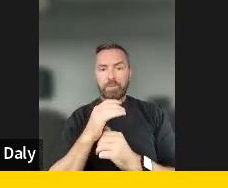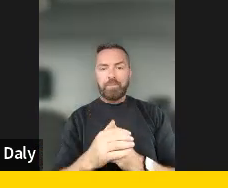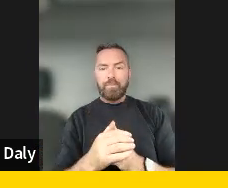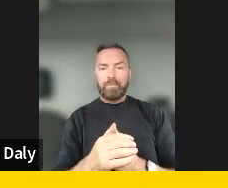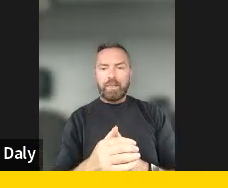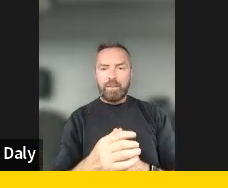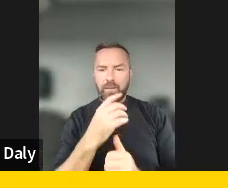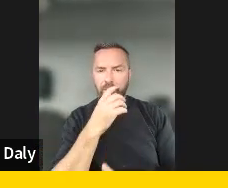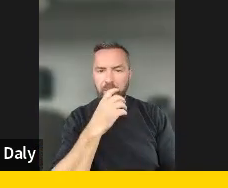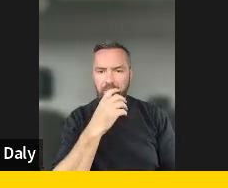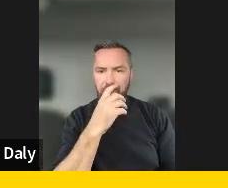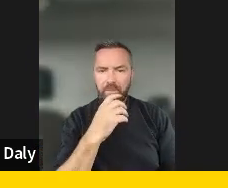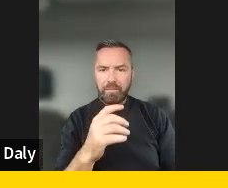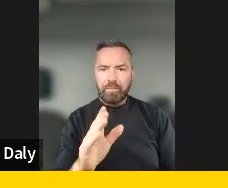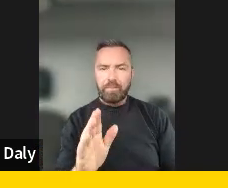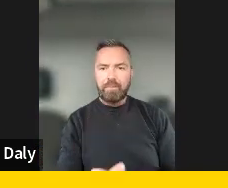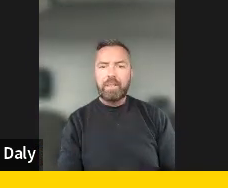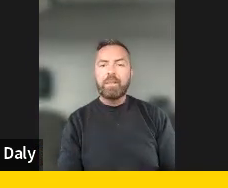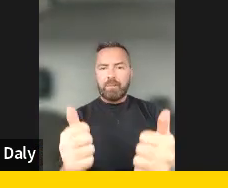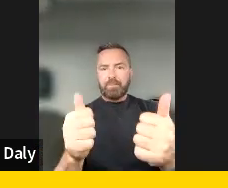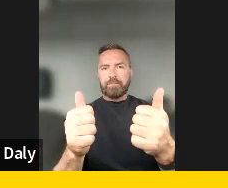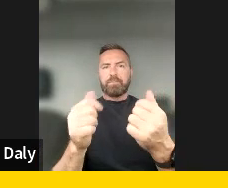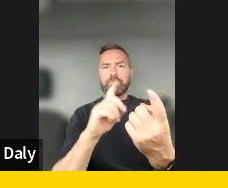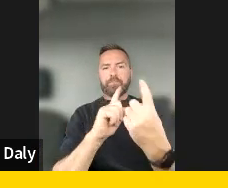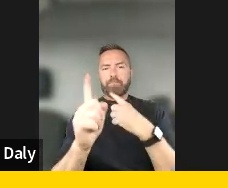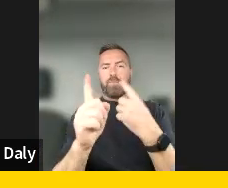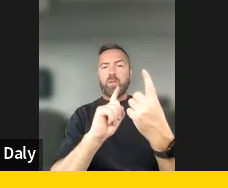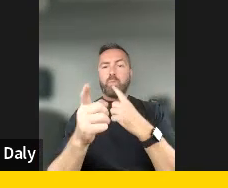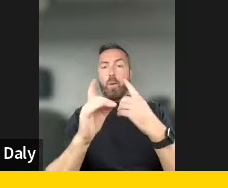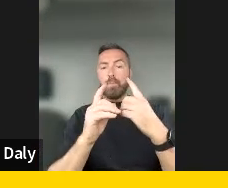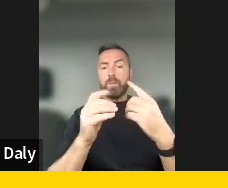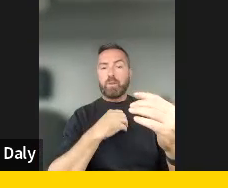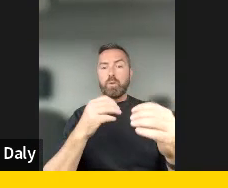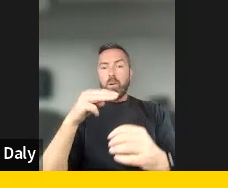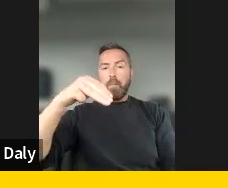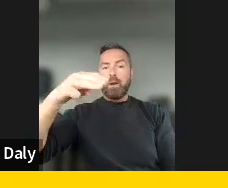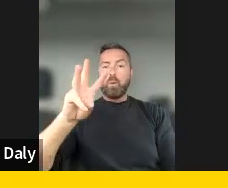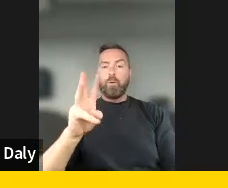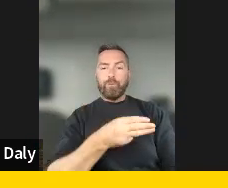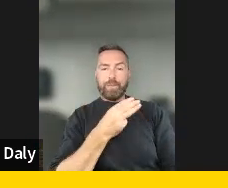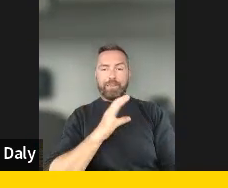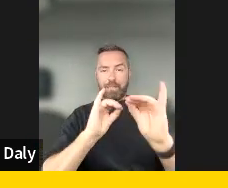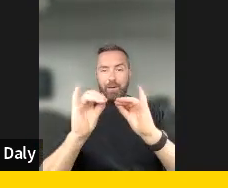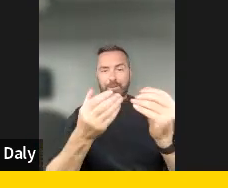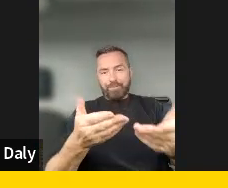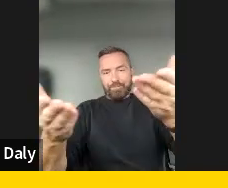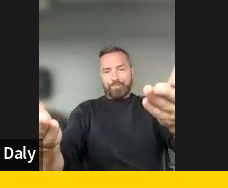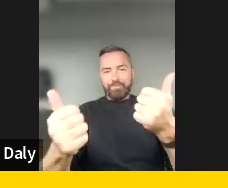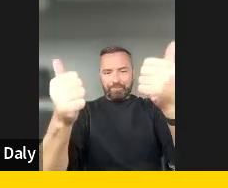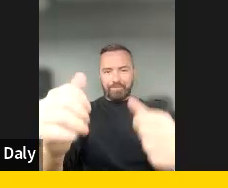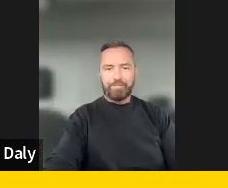And I just want to swap it down, please. Yeah, sure. Go ahead, Margaret. Thank you.